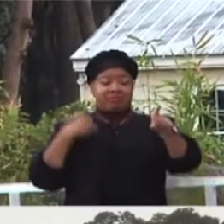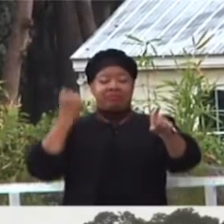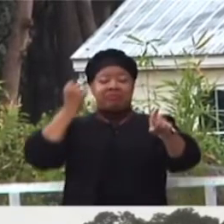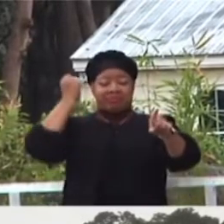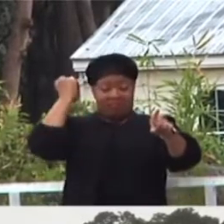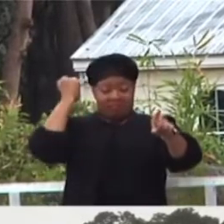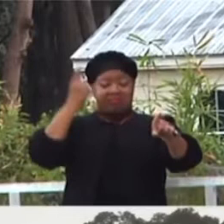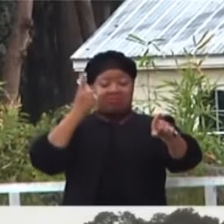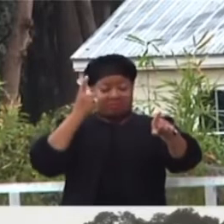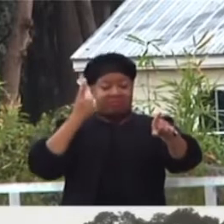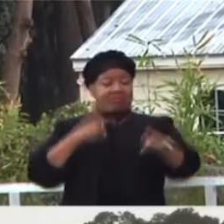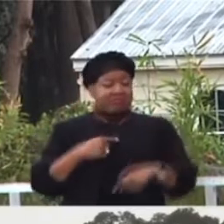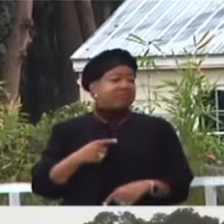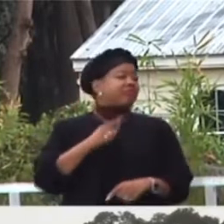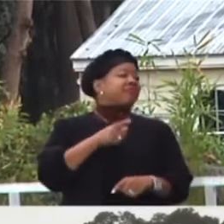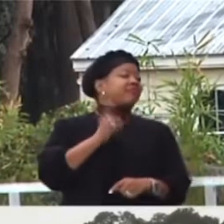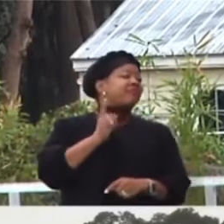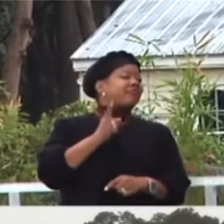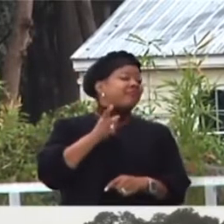Okay, okay.